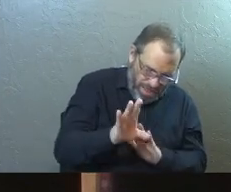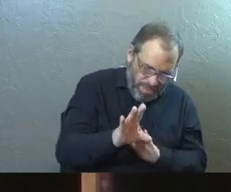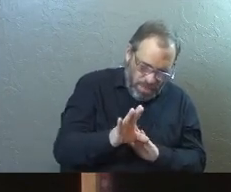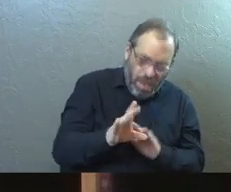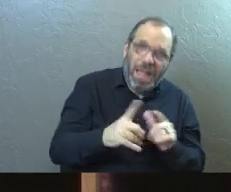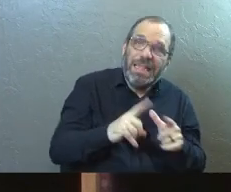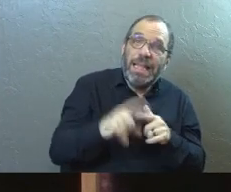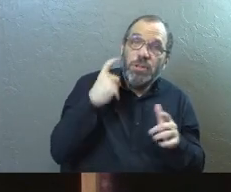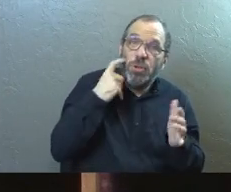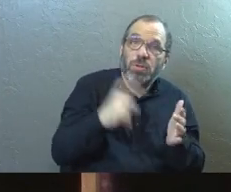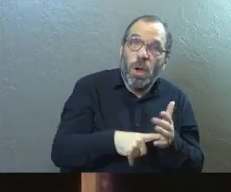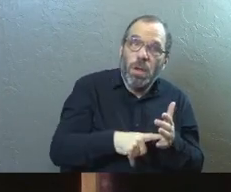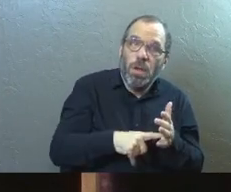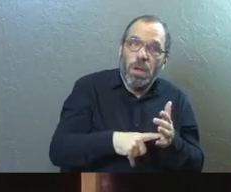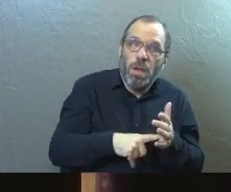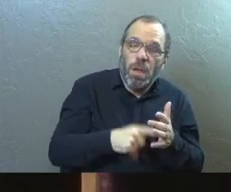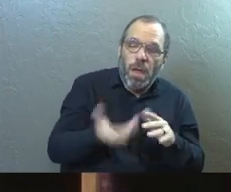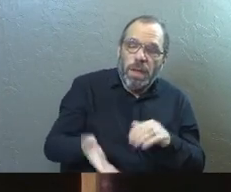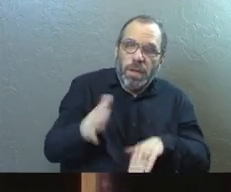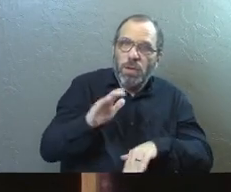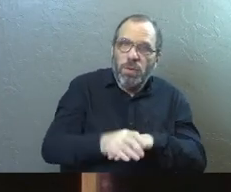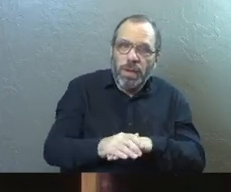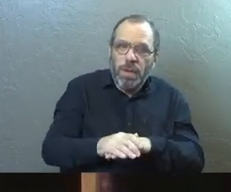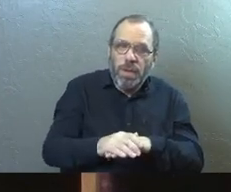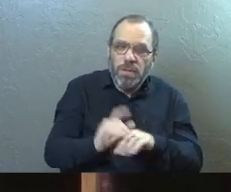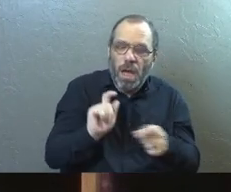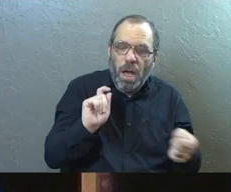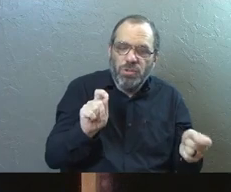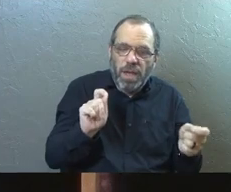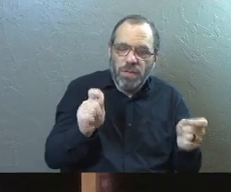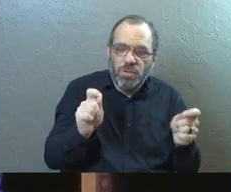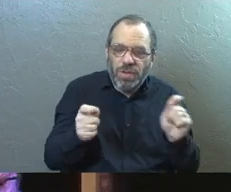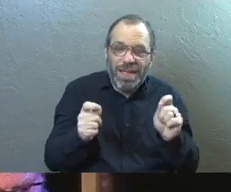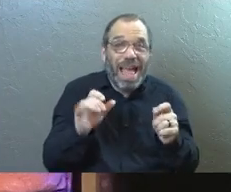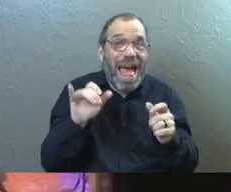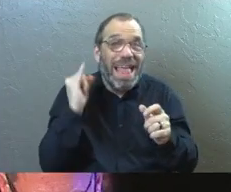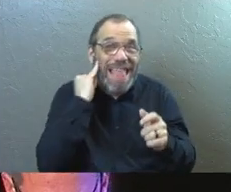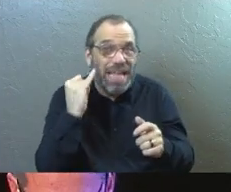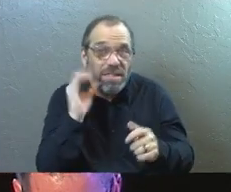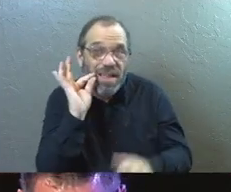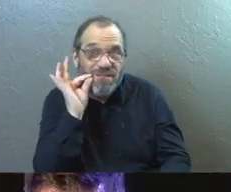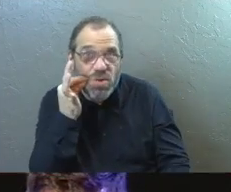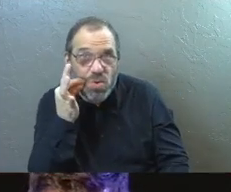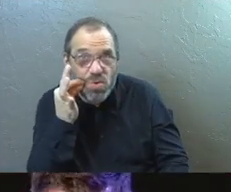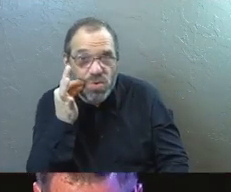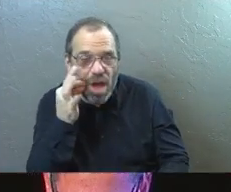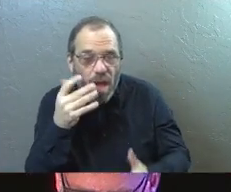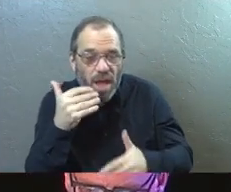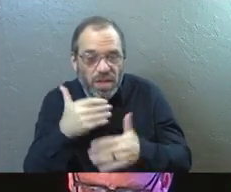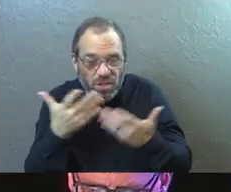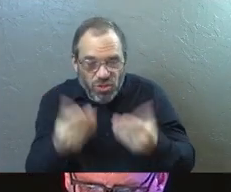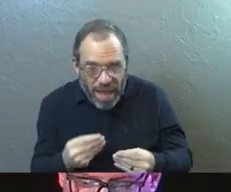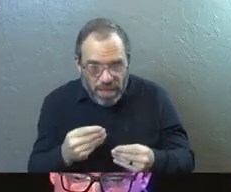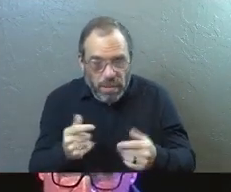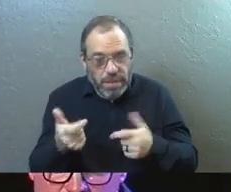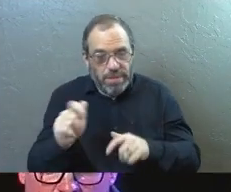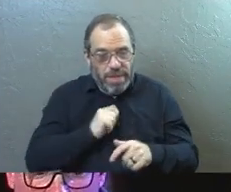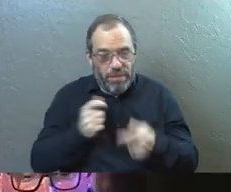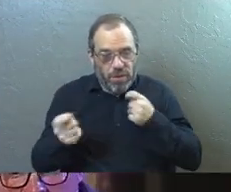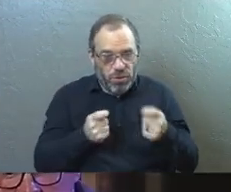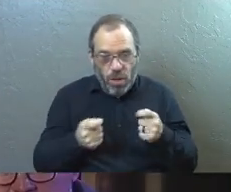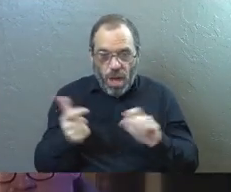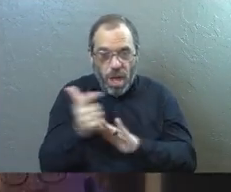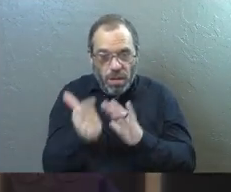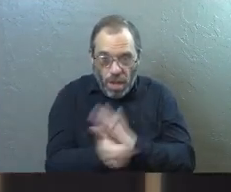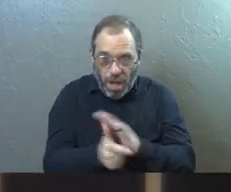what you're going to start to see is you're going to start to see an increase. You're to start to see a change. That's the idea of fruit. Gentleness, self-control. There is